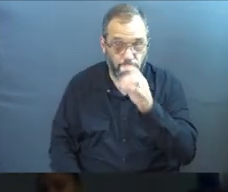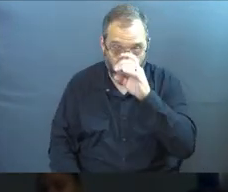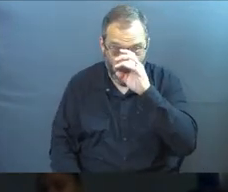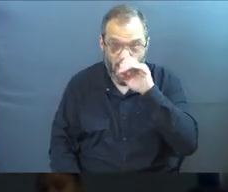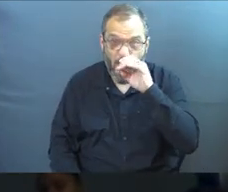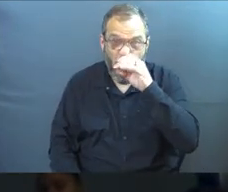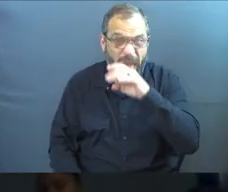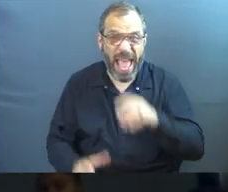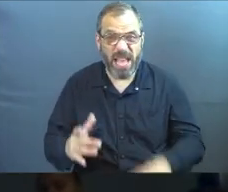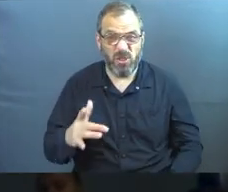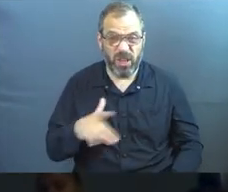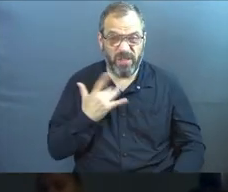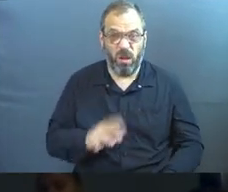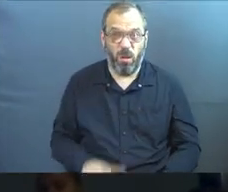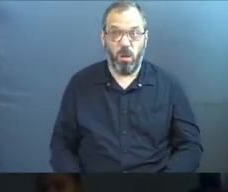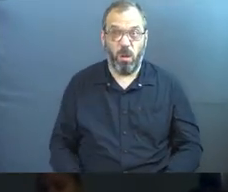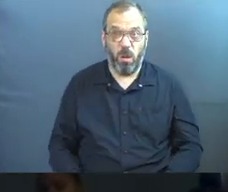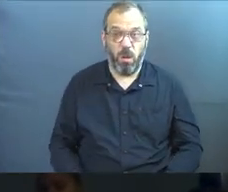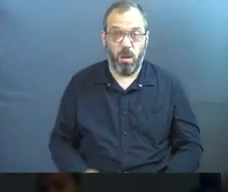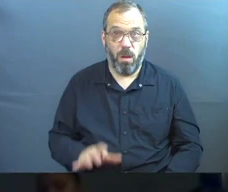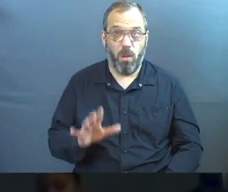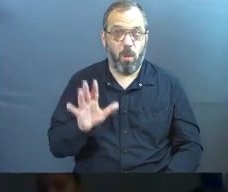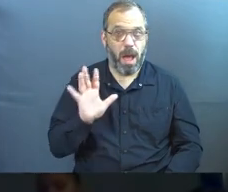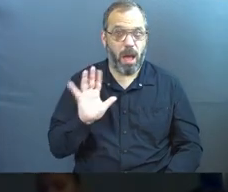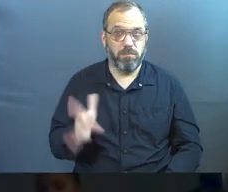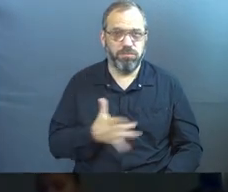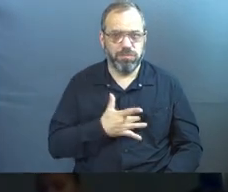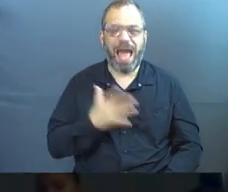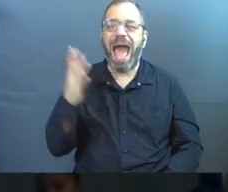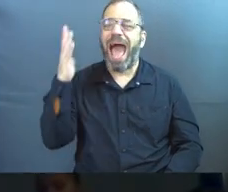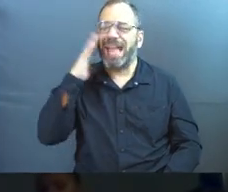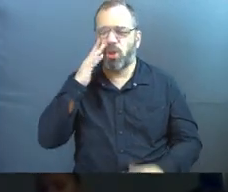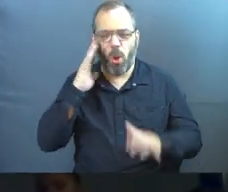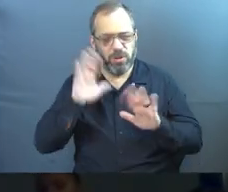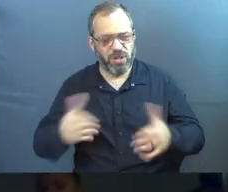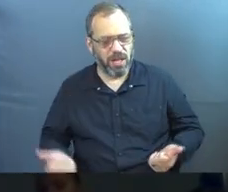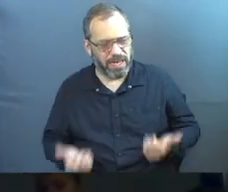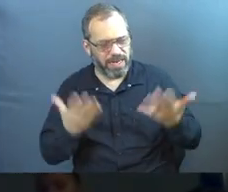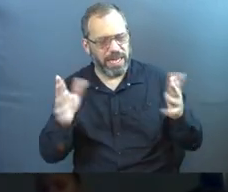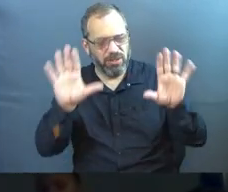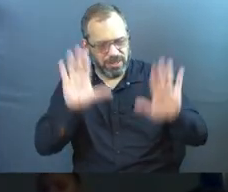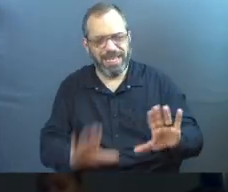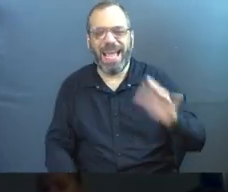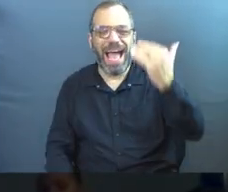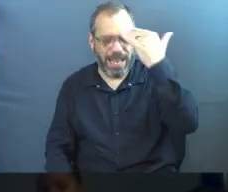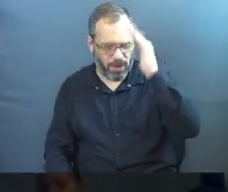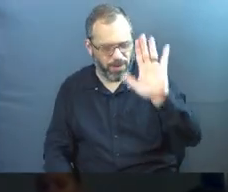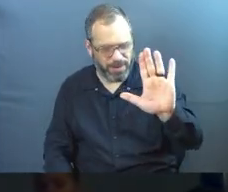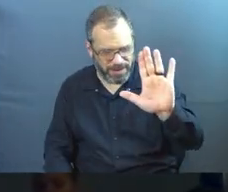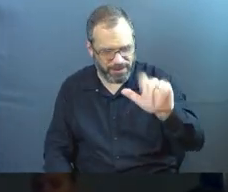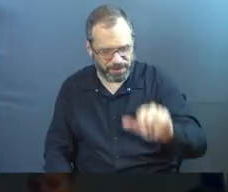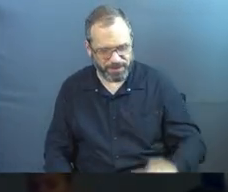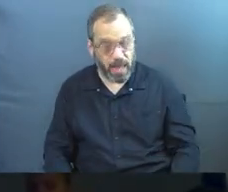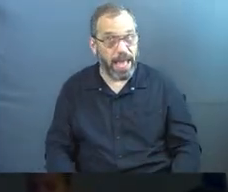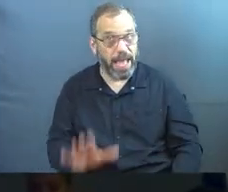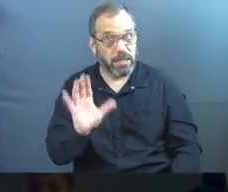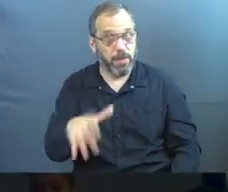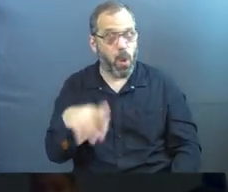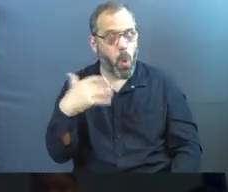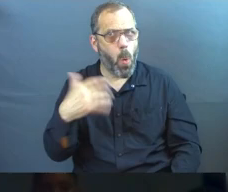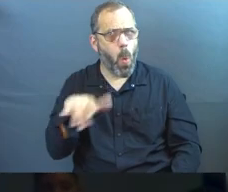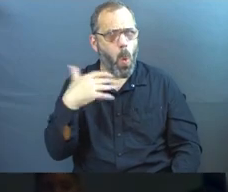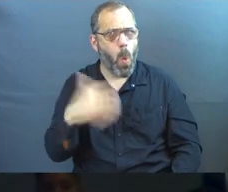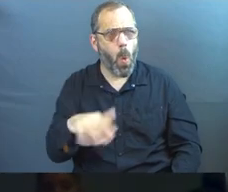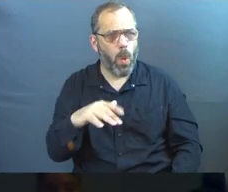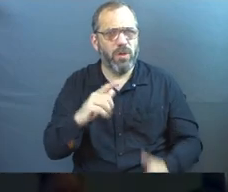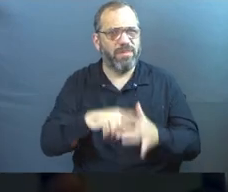this is going to feel deep to you. Again, I know it's Child Dedication Sunday. All right. This is going to be deep. It's going to be